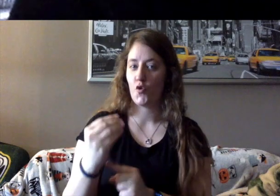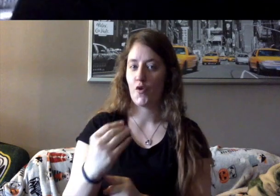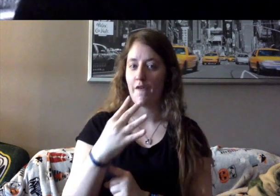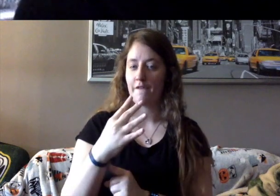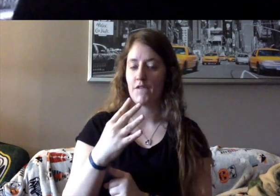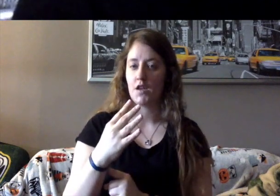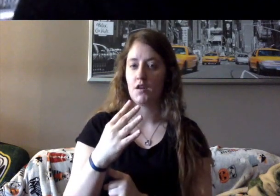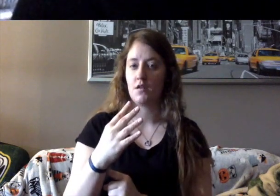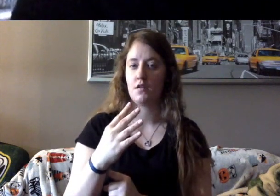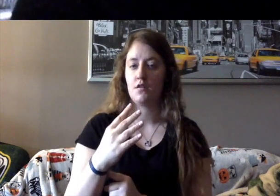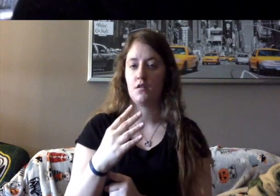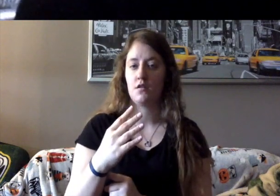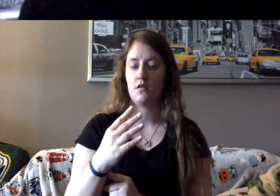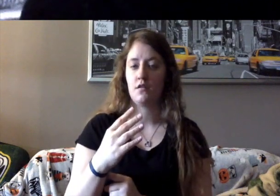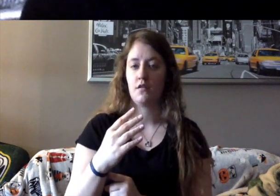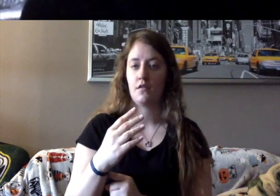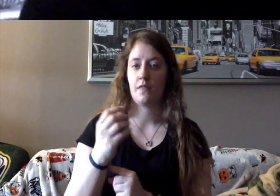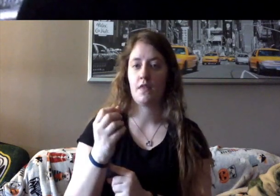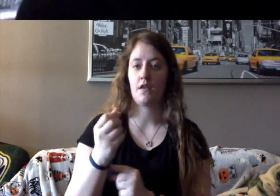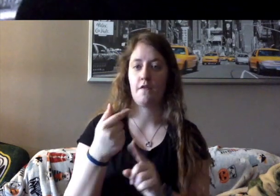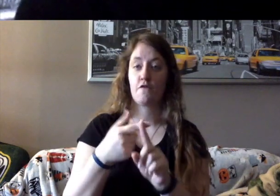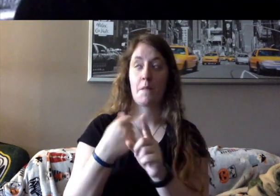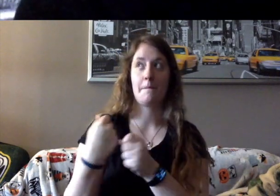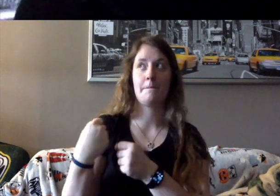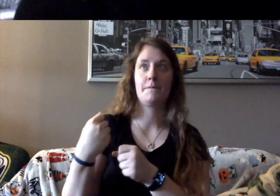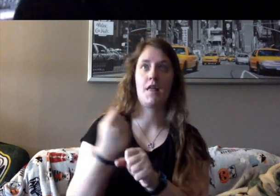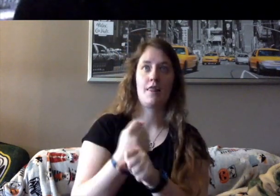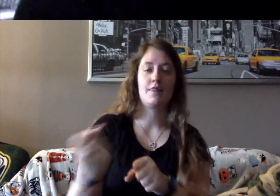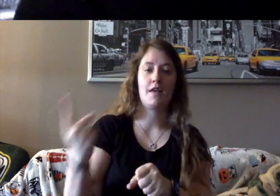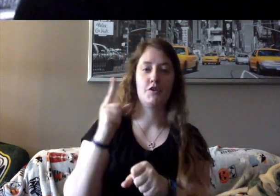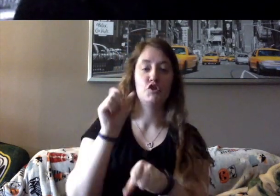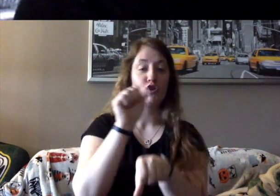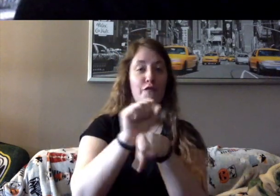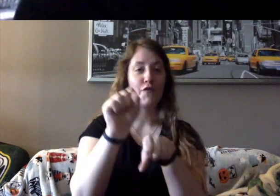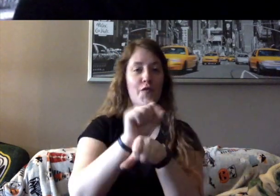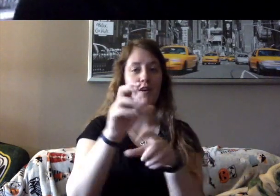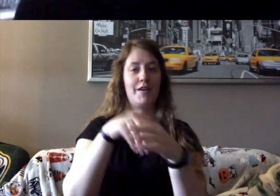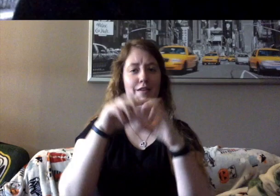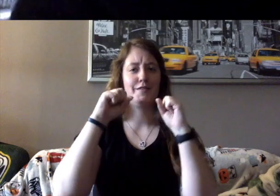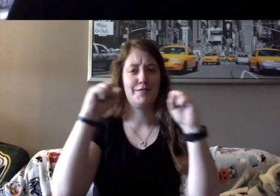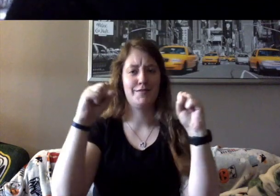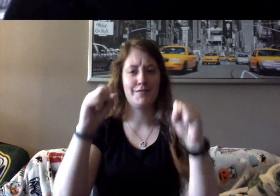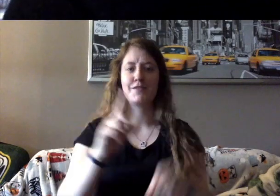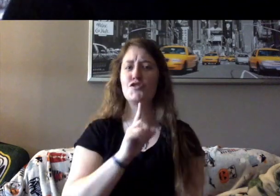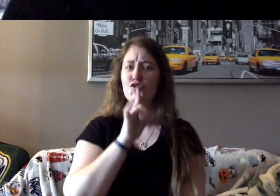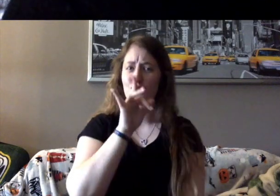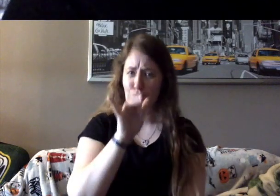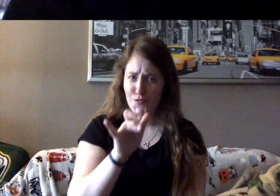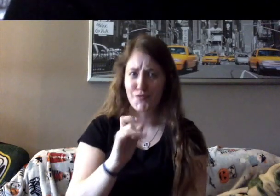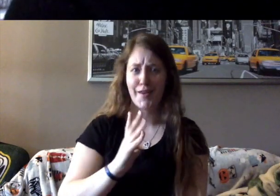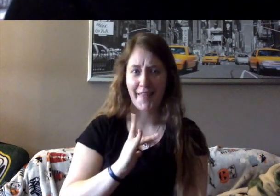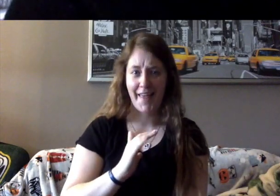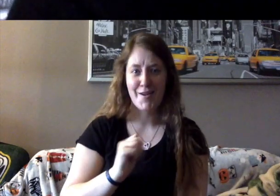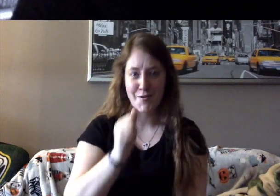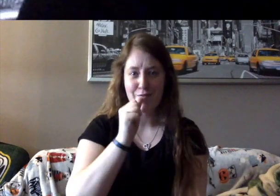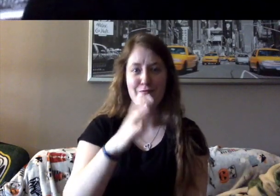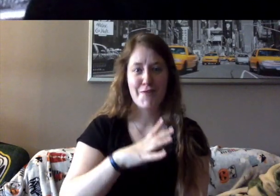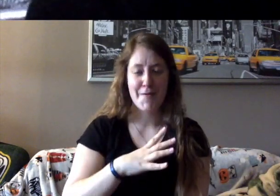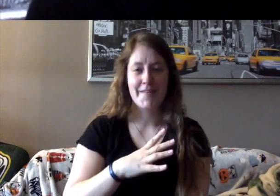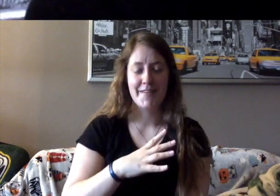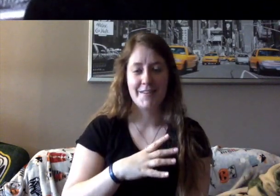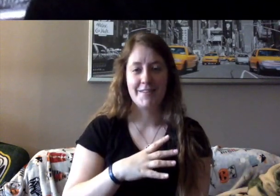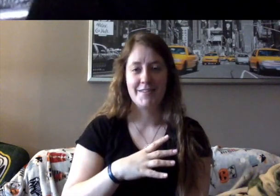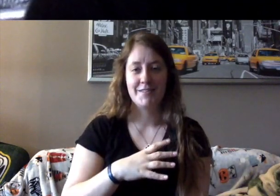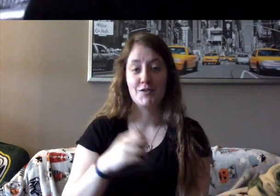came out last year of her working out in the gym. And she is a really, really cool lady. So look for those videos